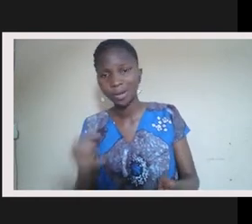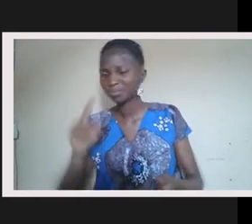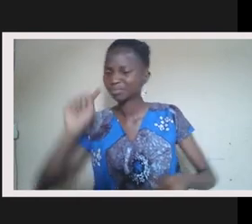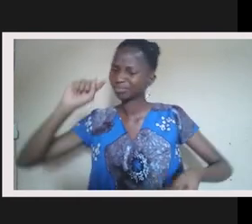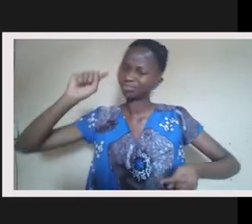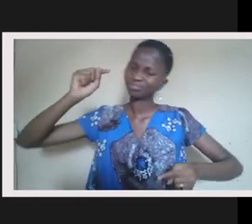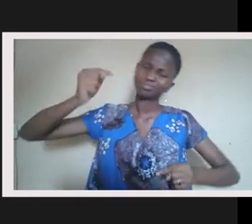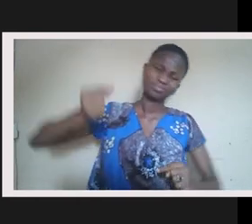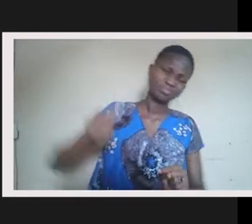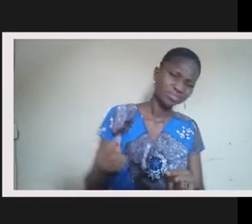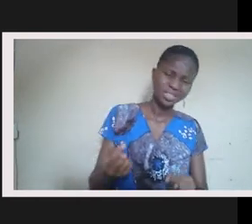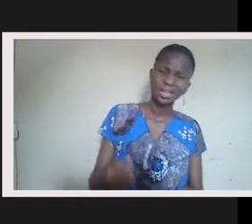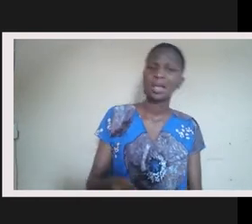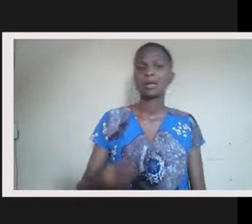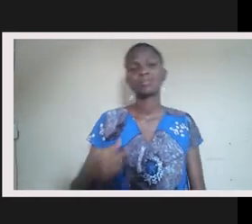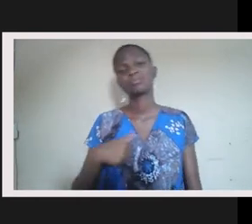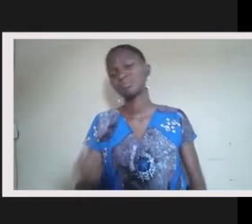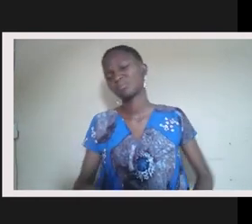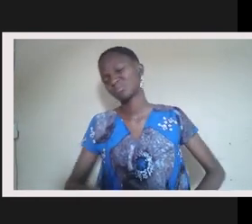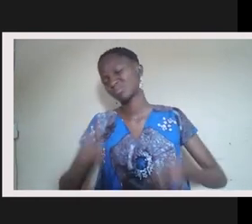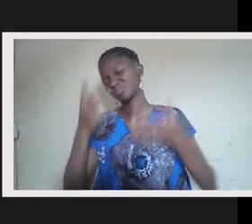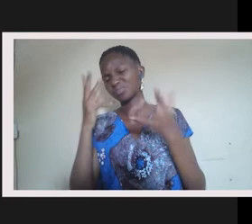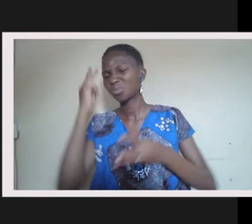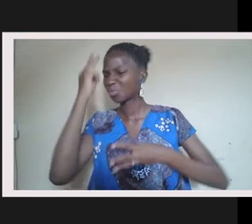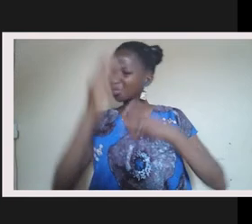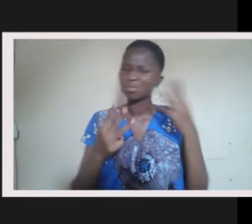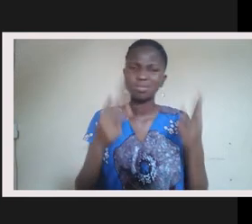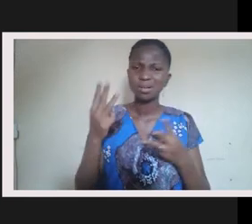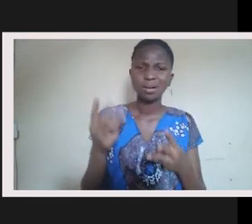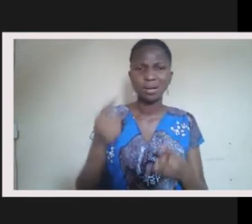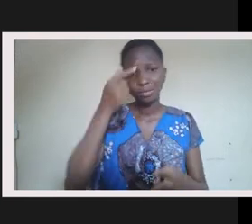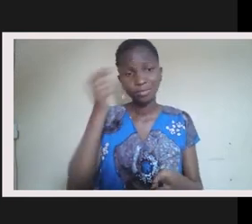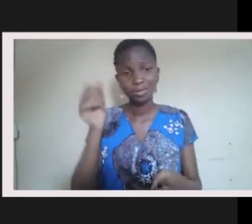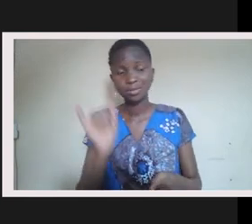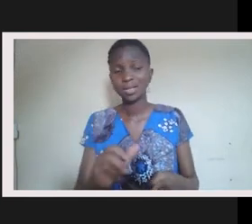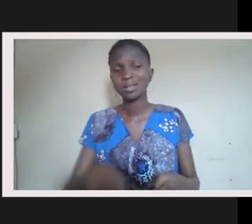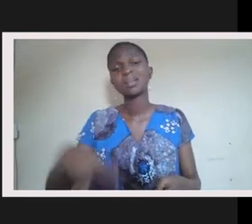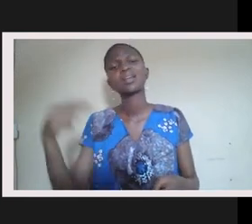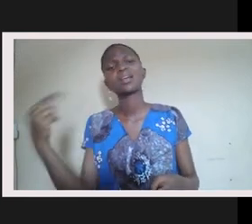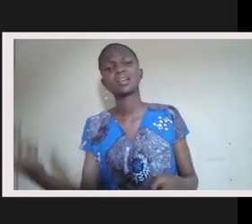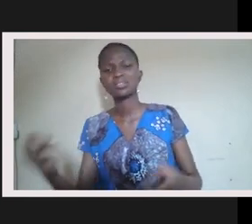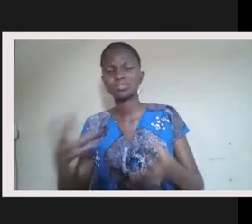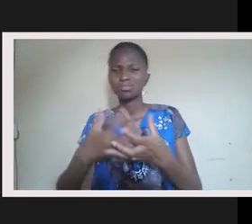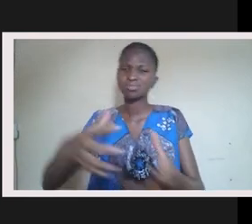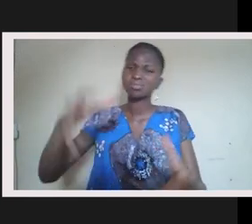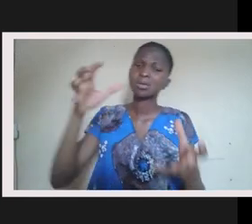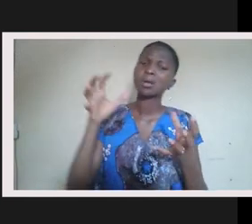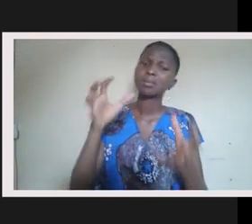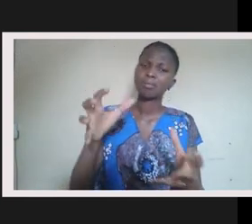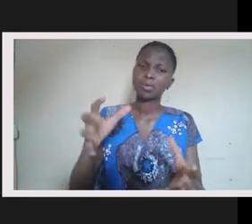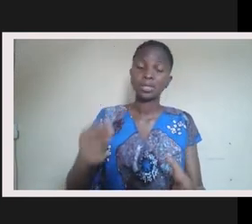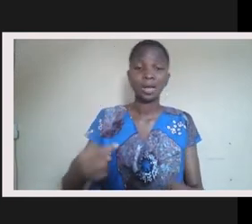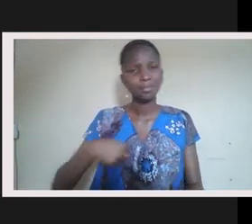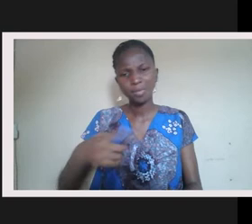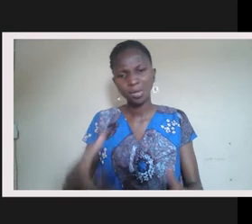But it just, it just baffles me because the history is so rich. And I would just love to know and share. Thank you so much.